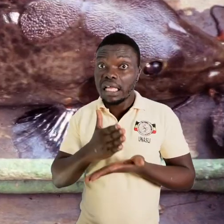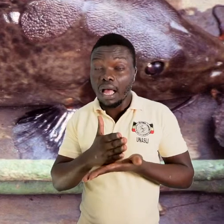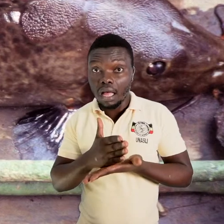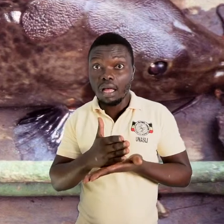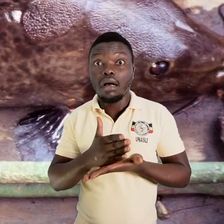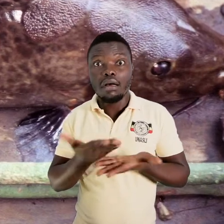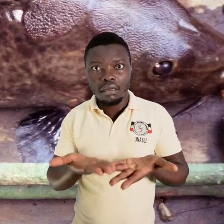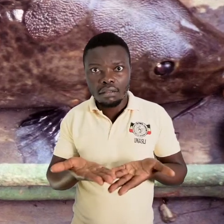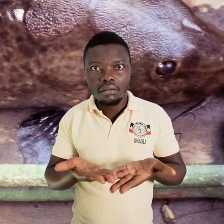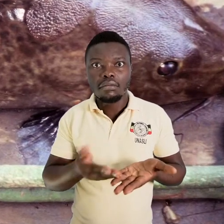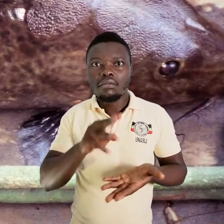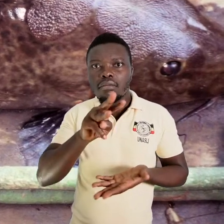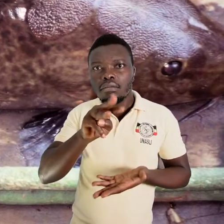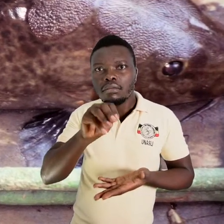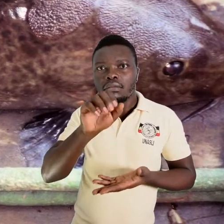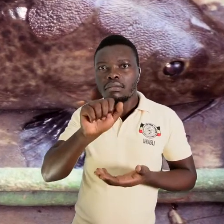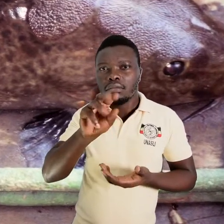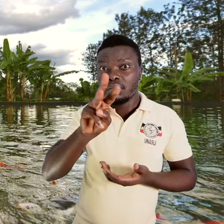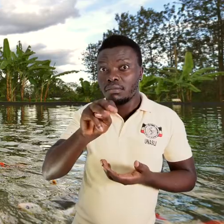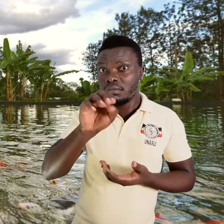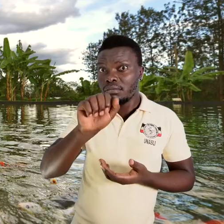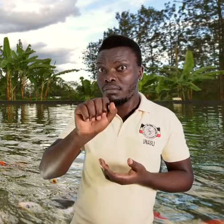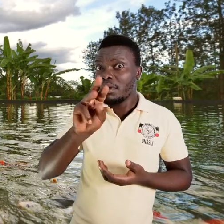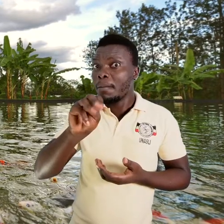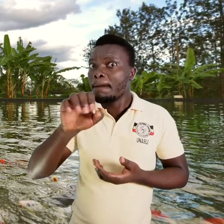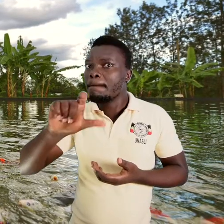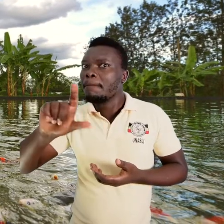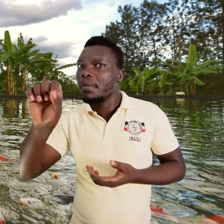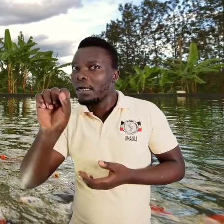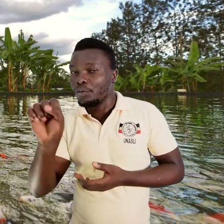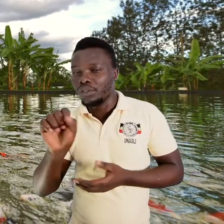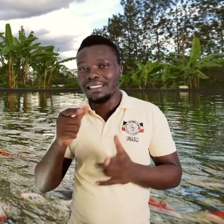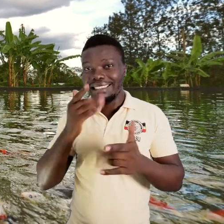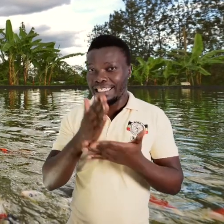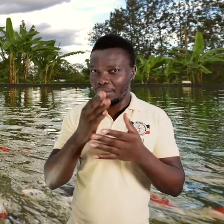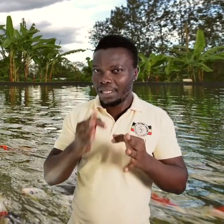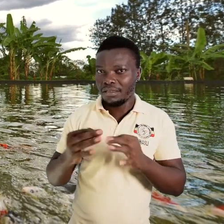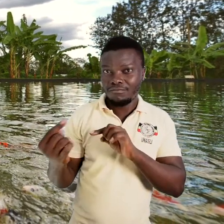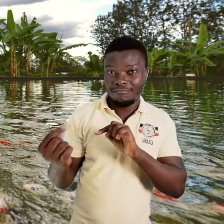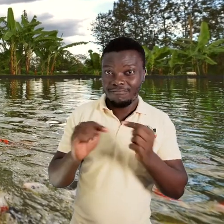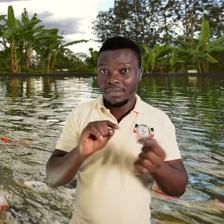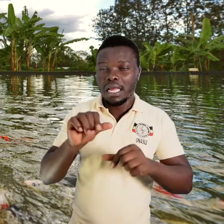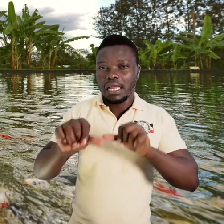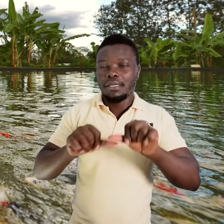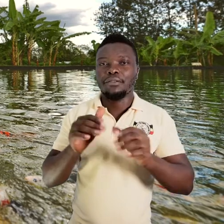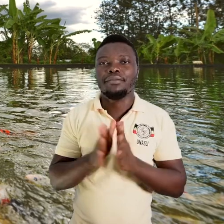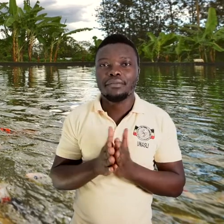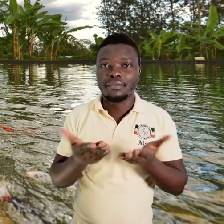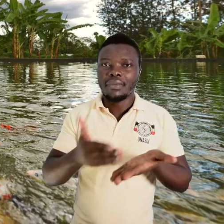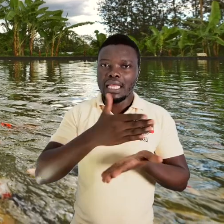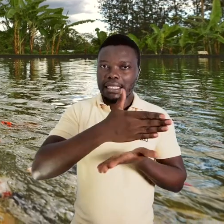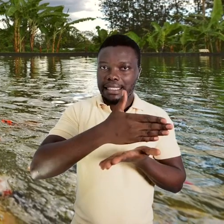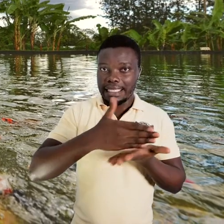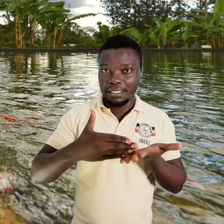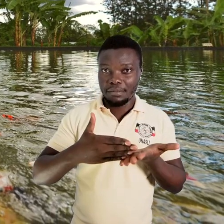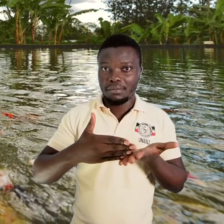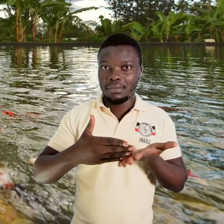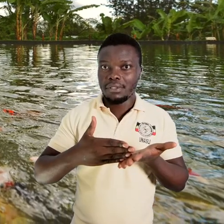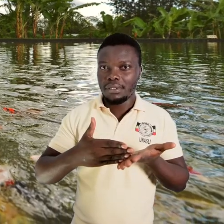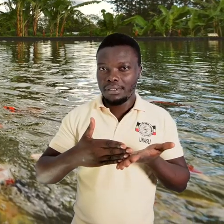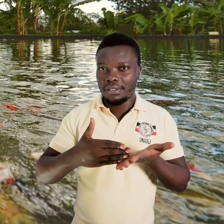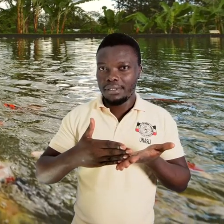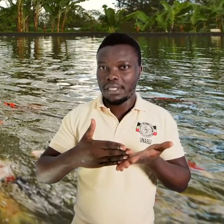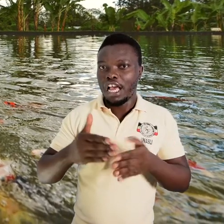mammals. So we say that one of the things we are going to talk about are the types of fish